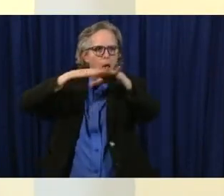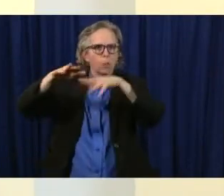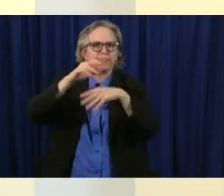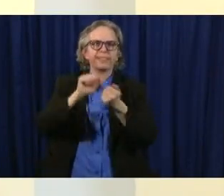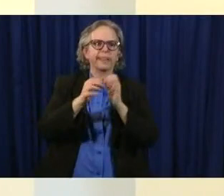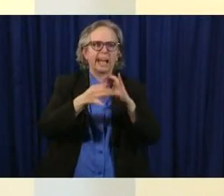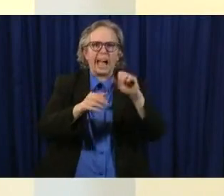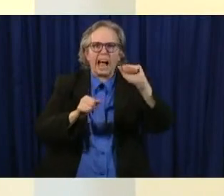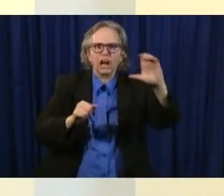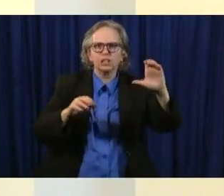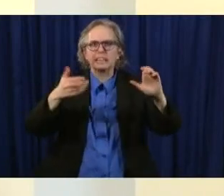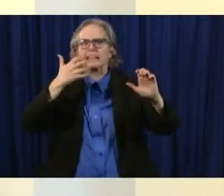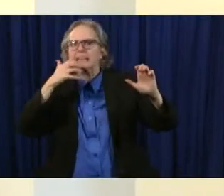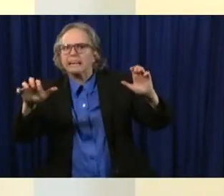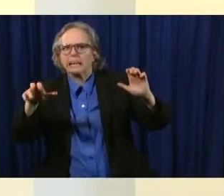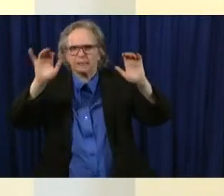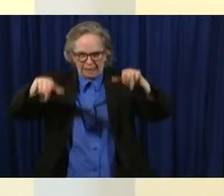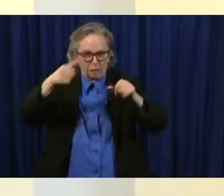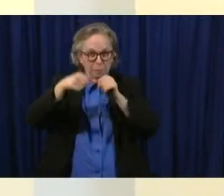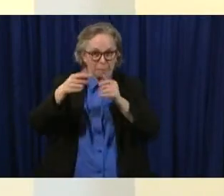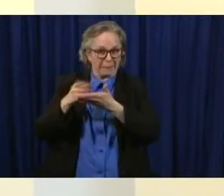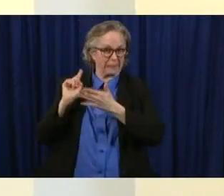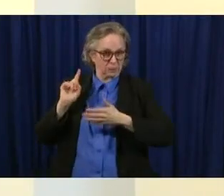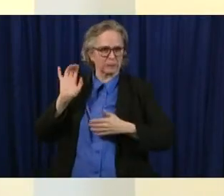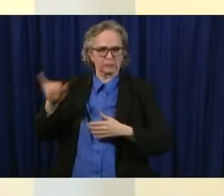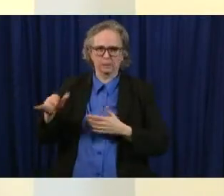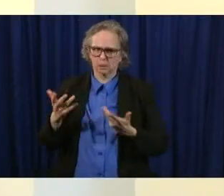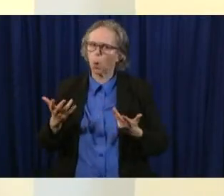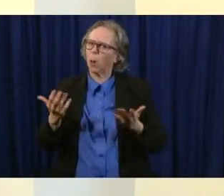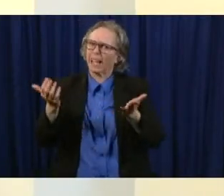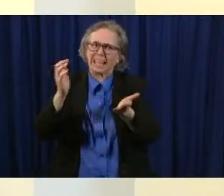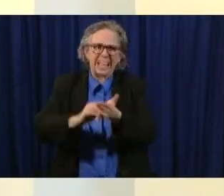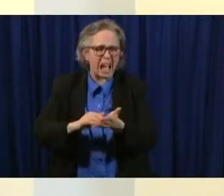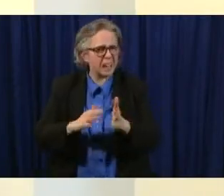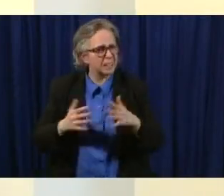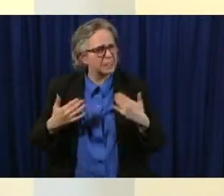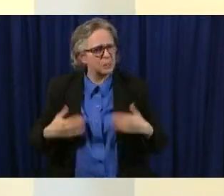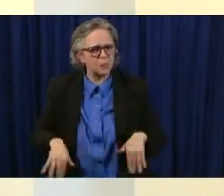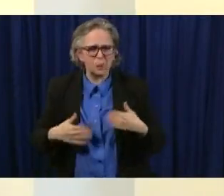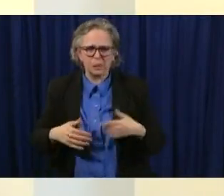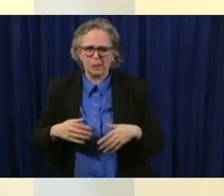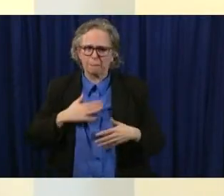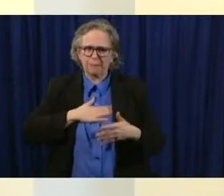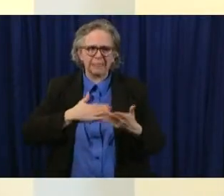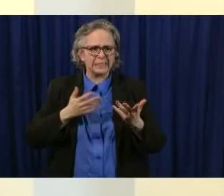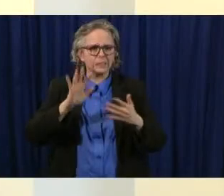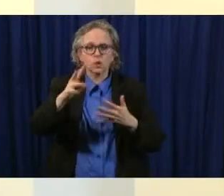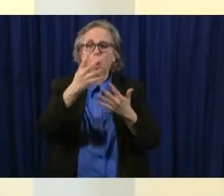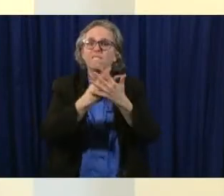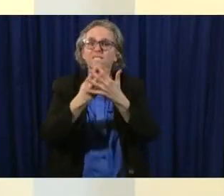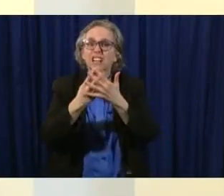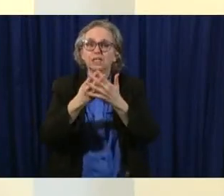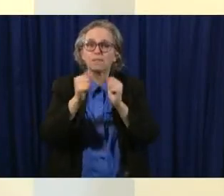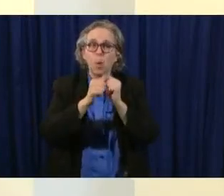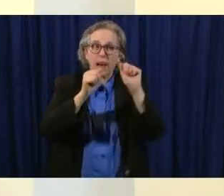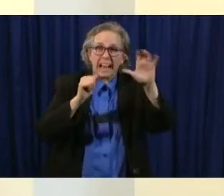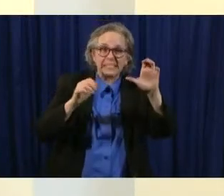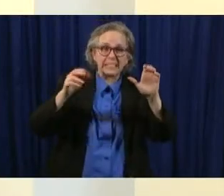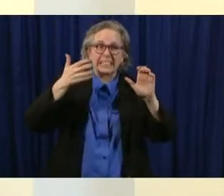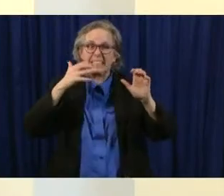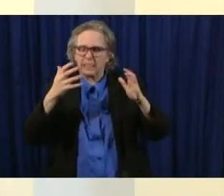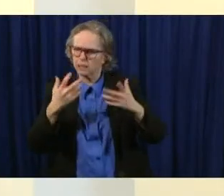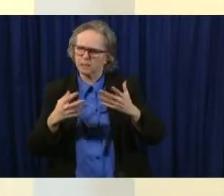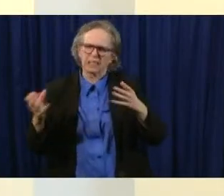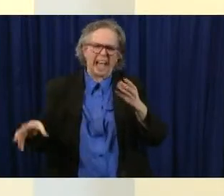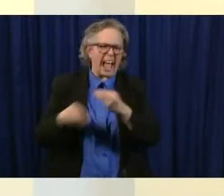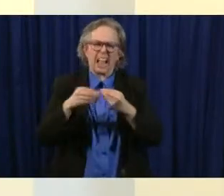like making sure with your spring as we should be doing with our furnaces to change the filter add a very thick filter another thing